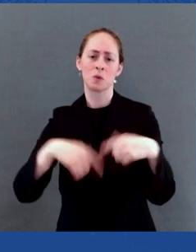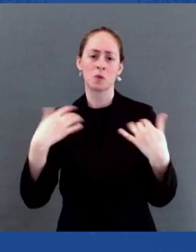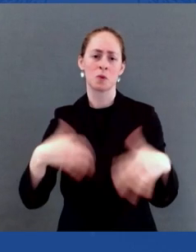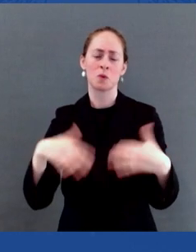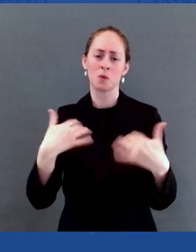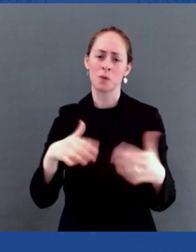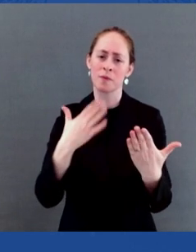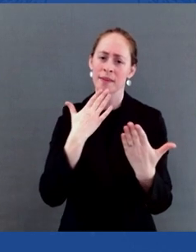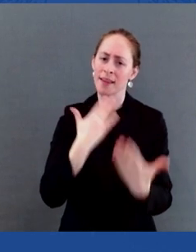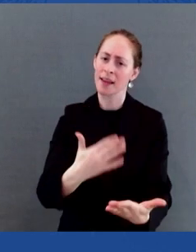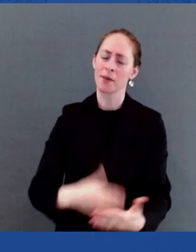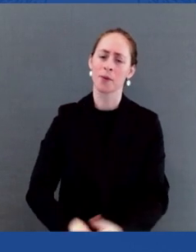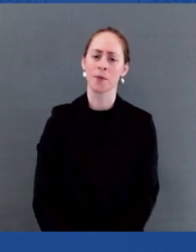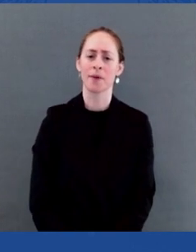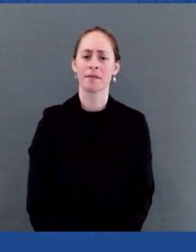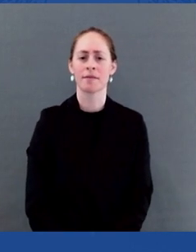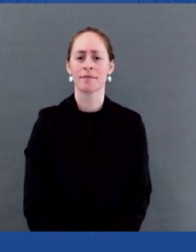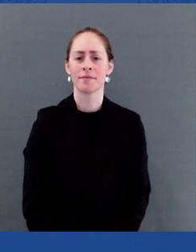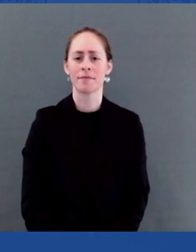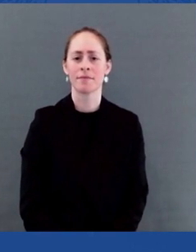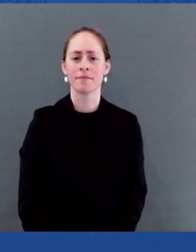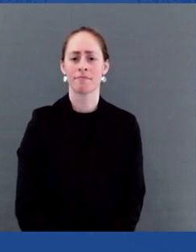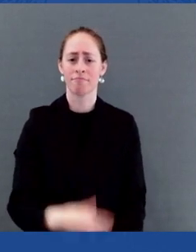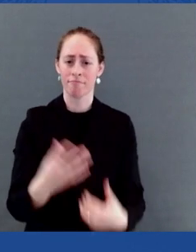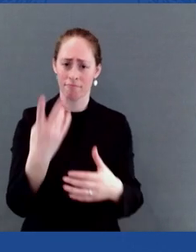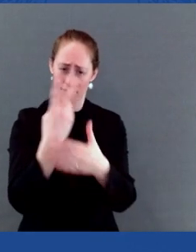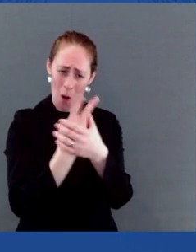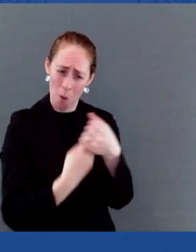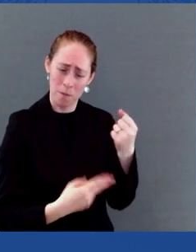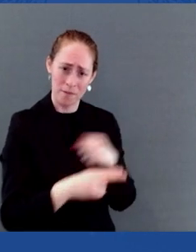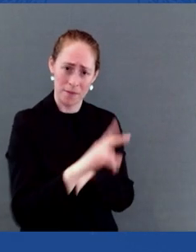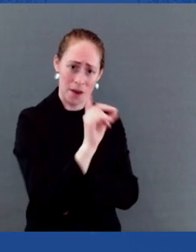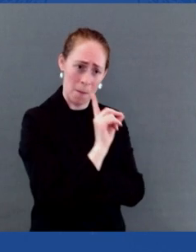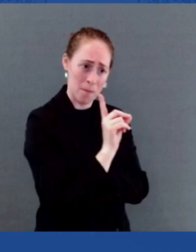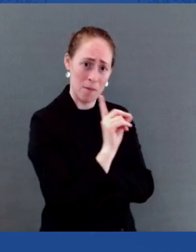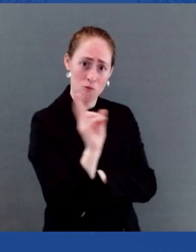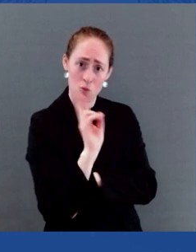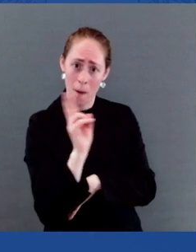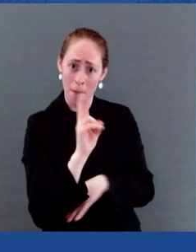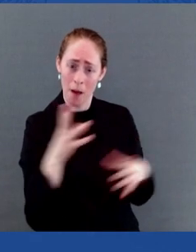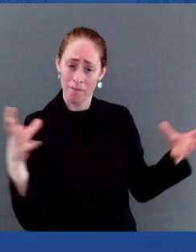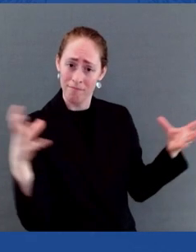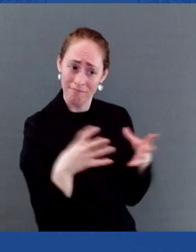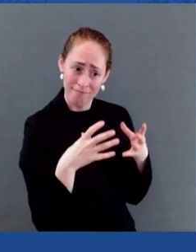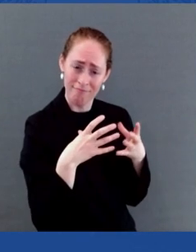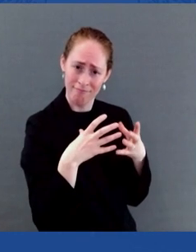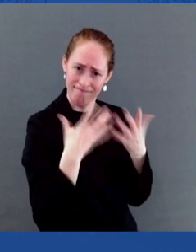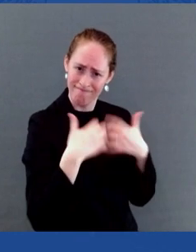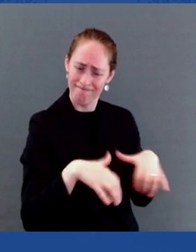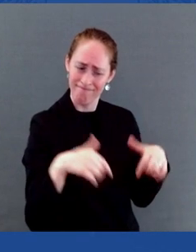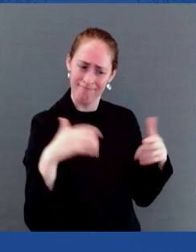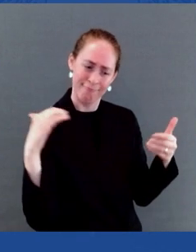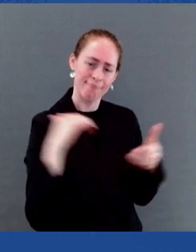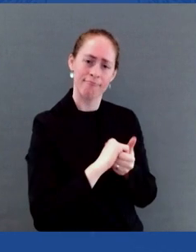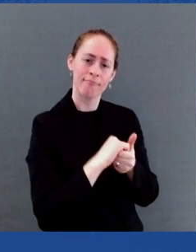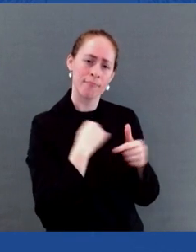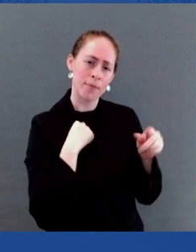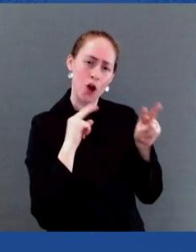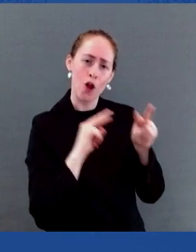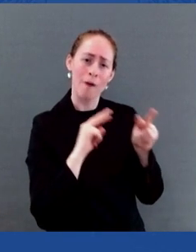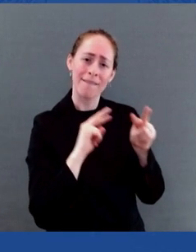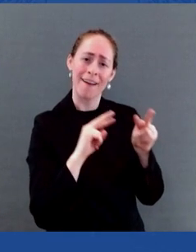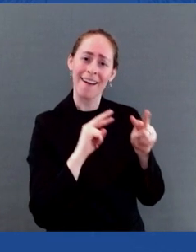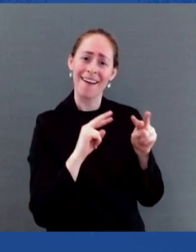working across the aisle, God willing, I want to make sure that everyone in the United States knows their